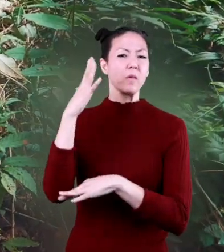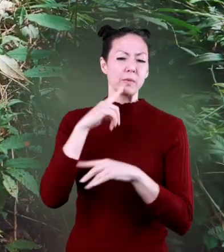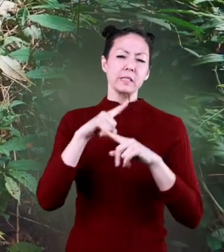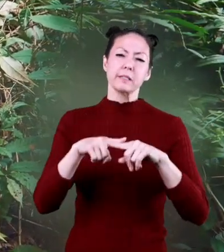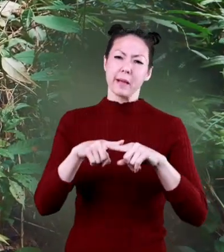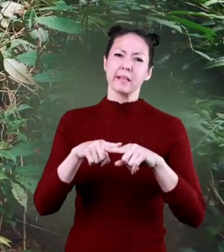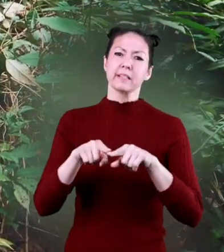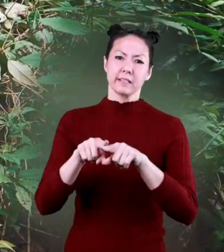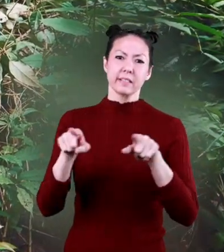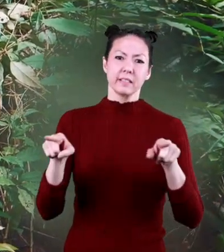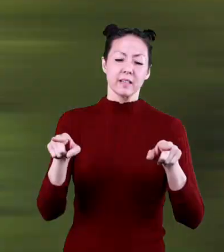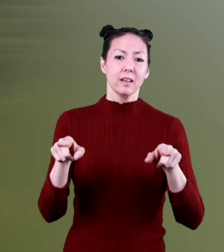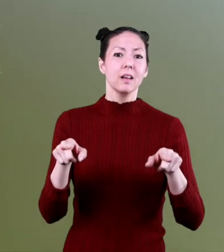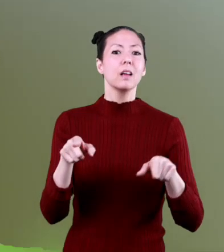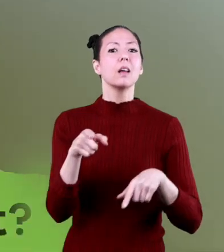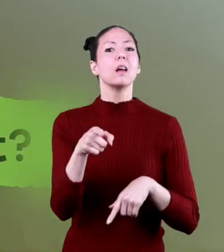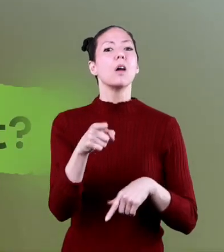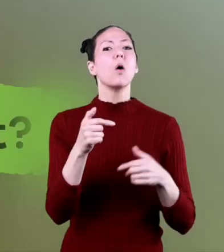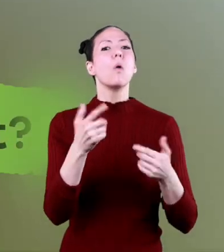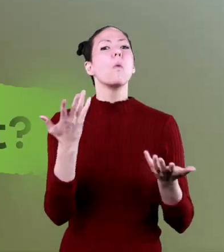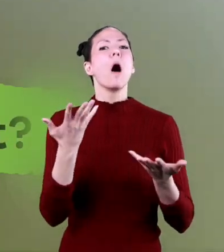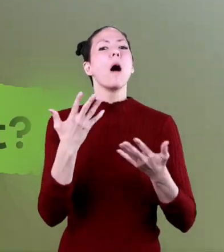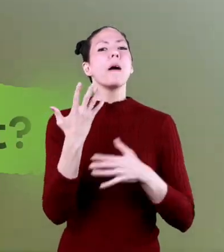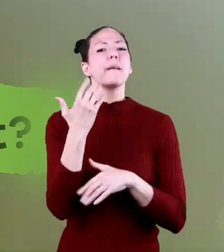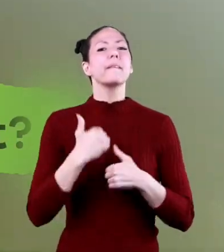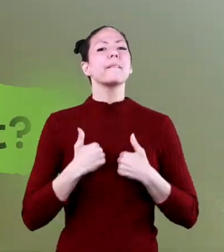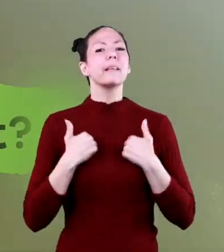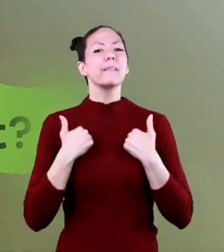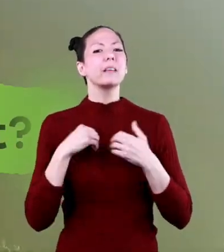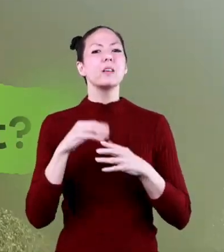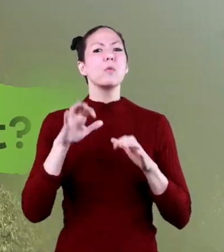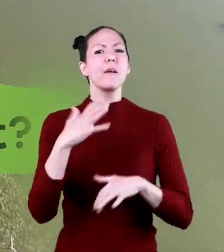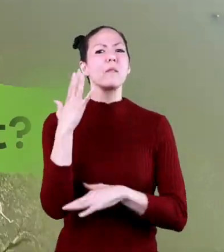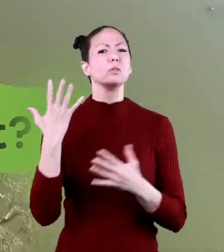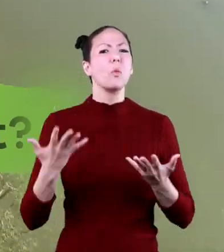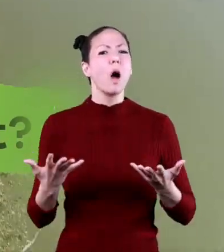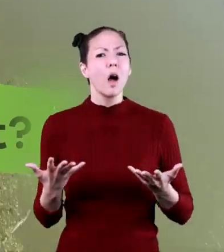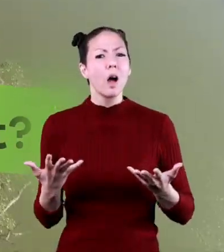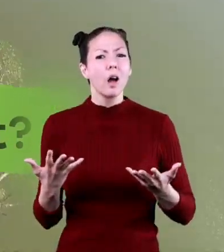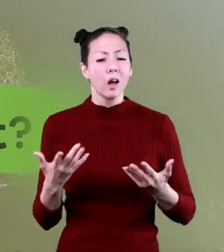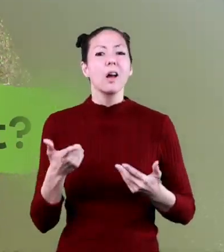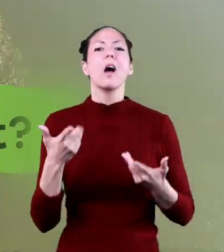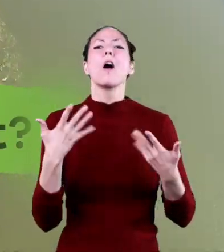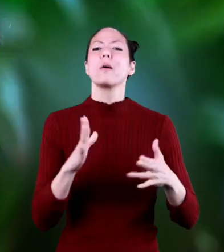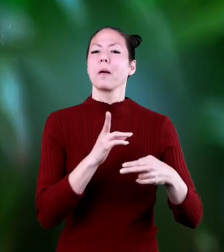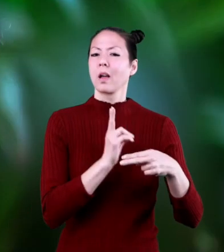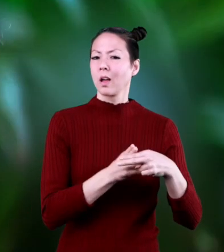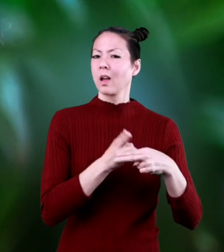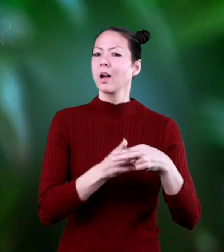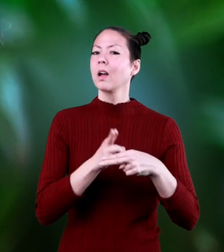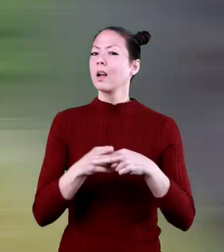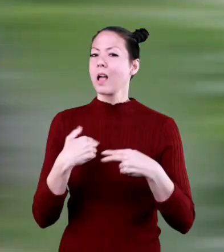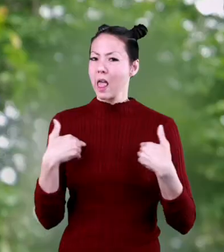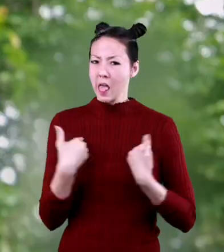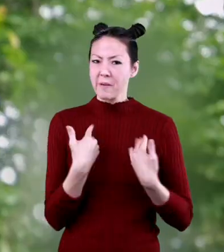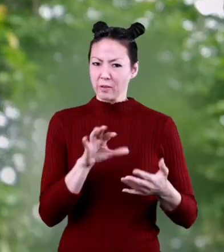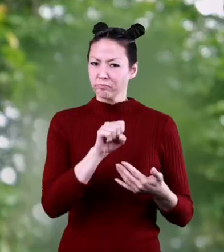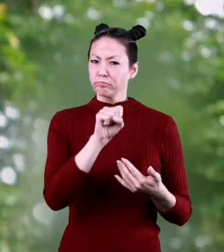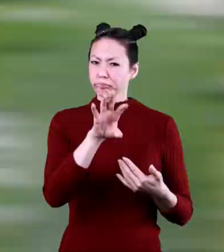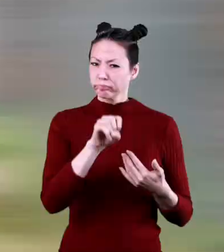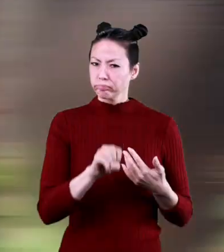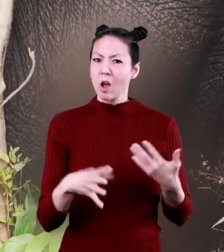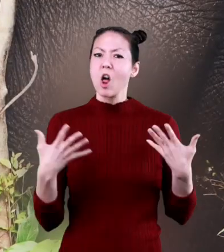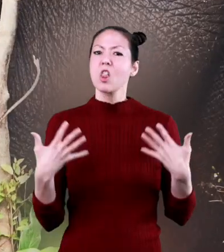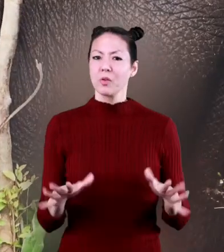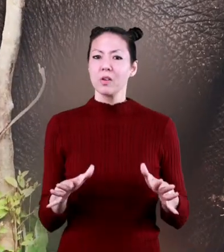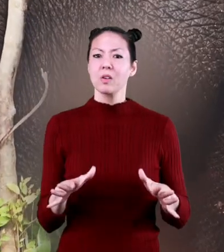rainforest is located. What lives in a rainforest? We have already mentioned many